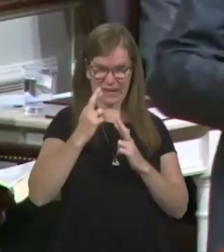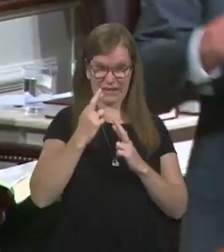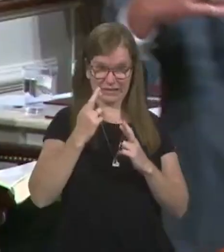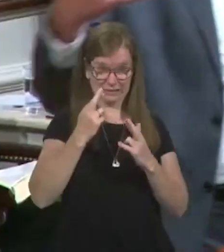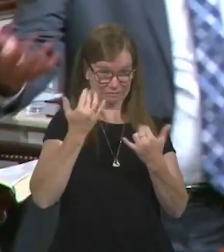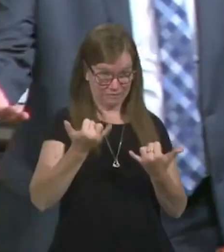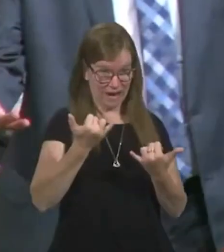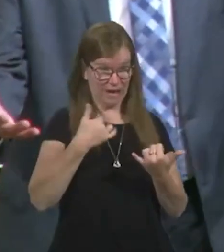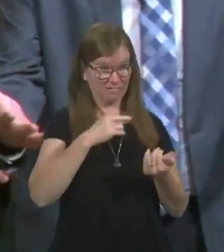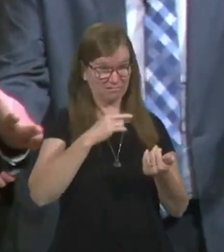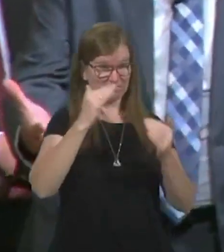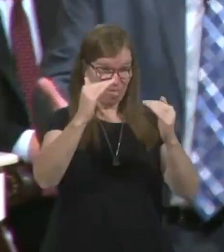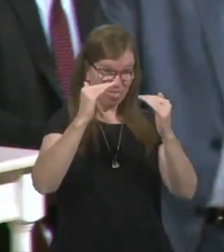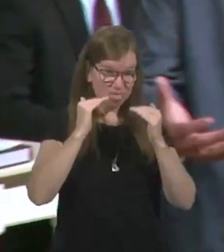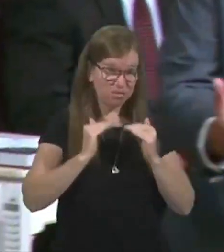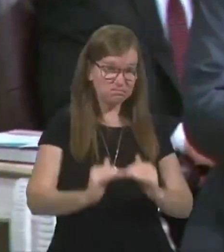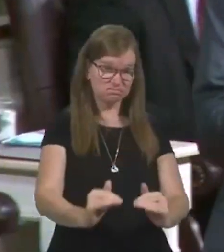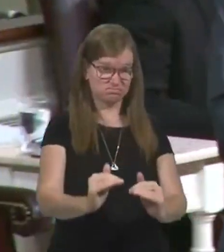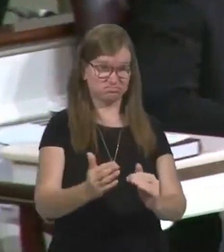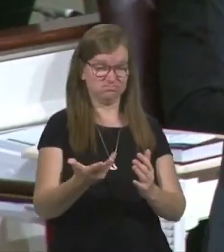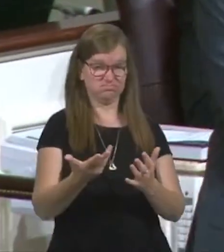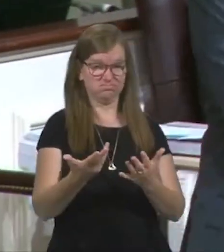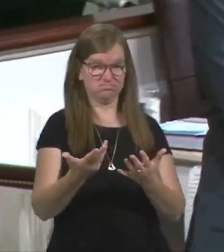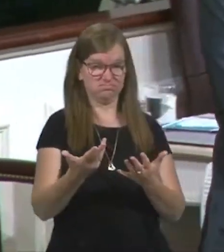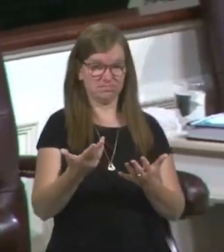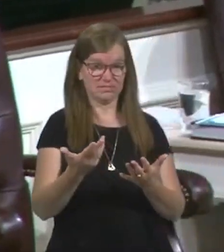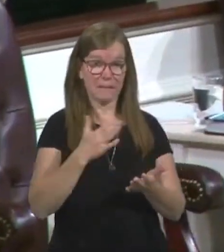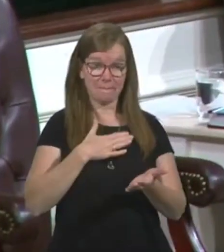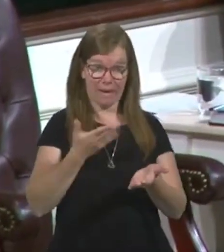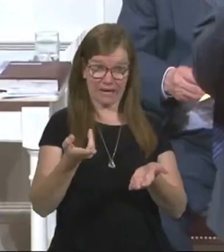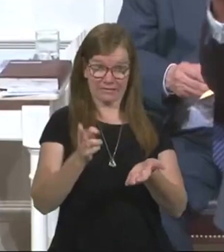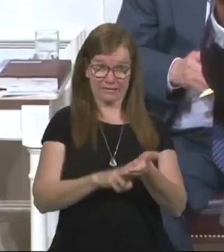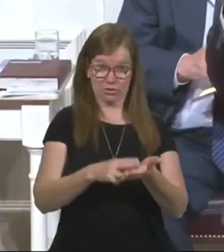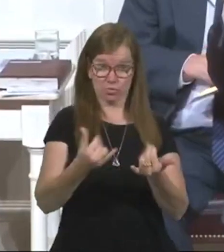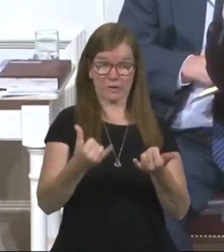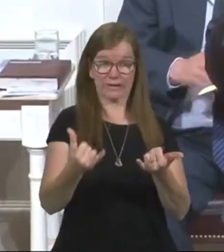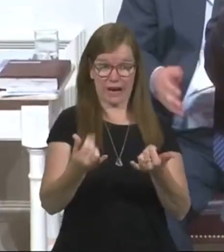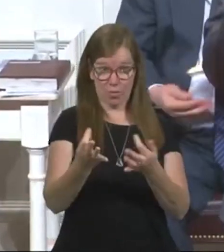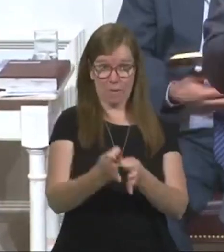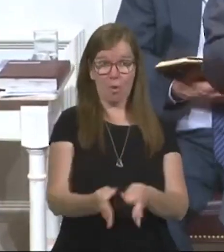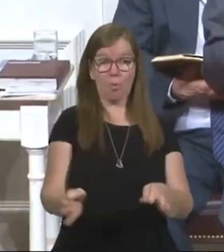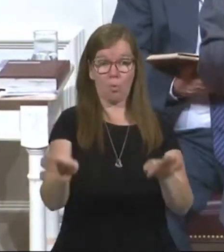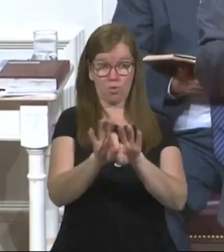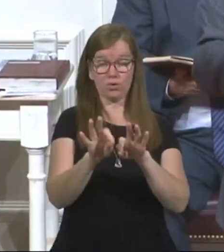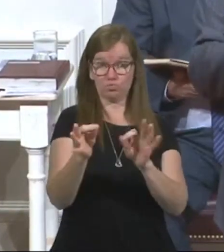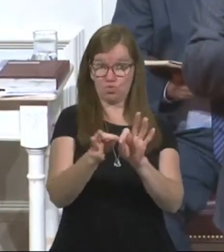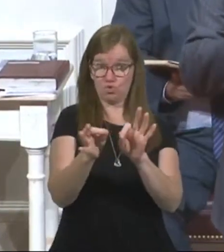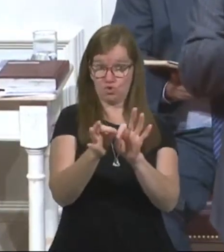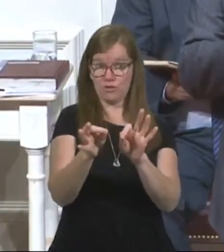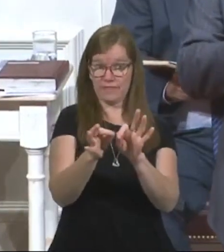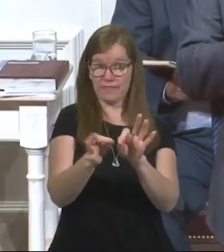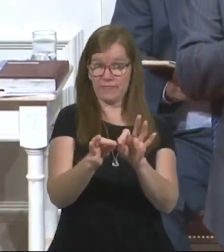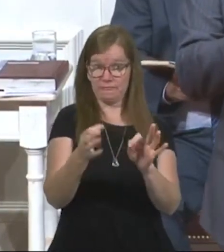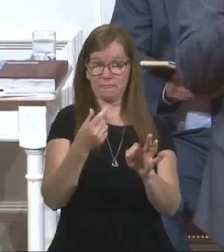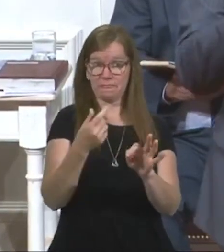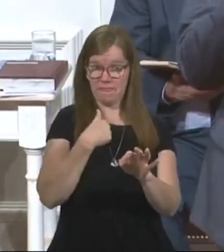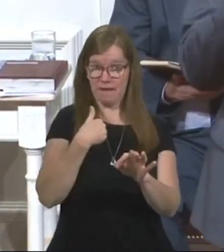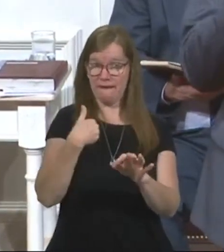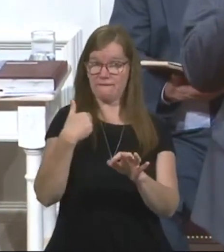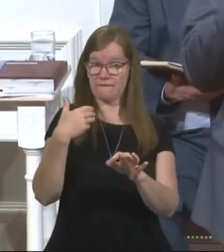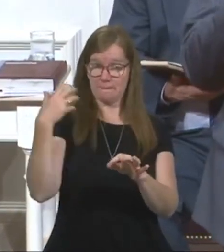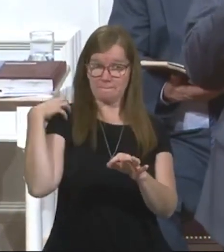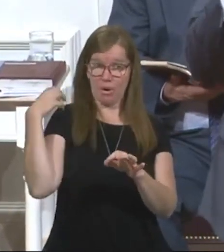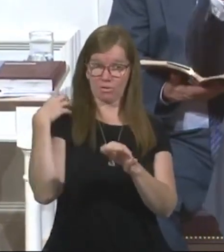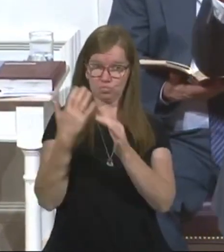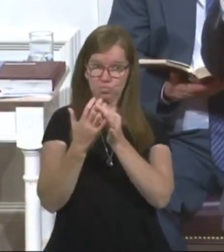from being someone in charge. And my signature matters right now. I wear the boss's ring.